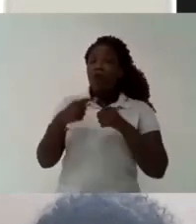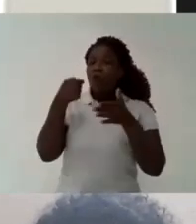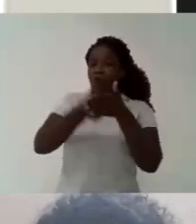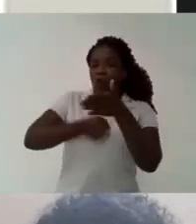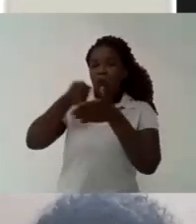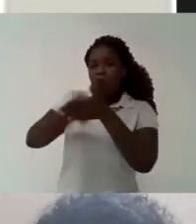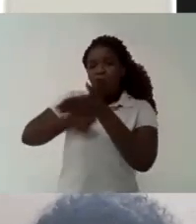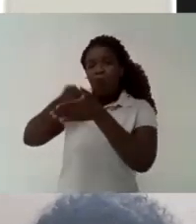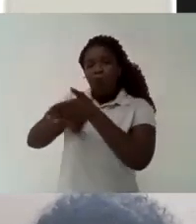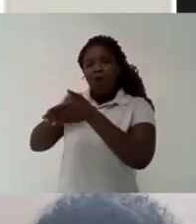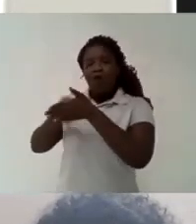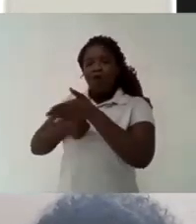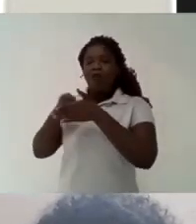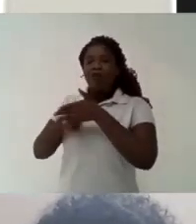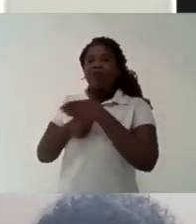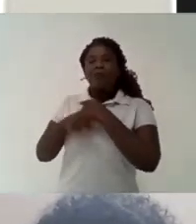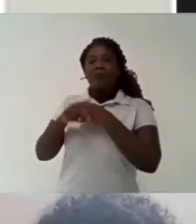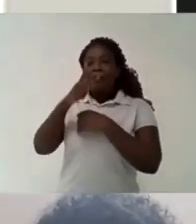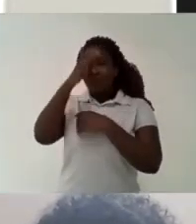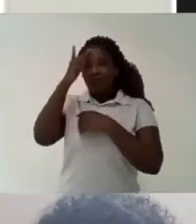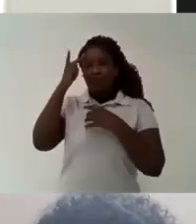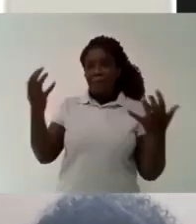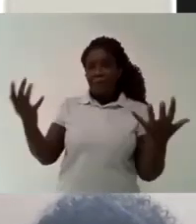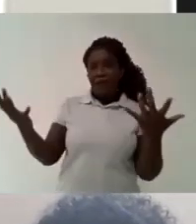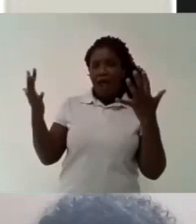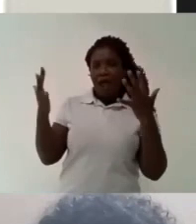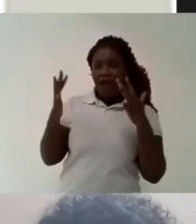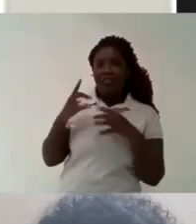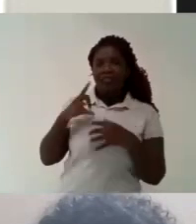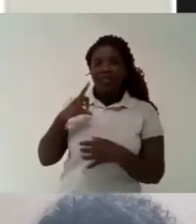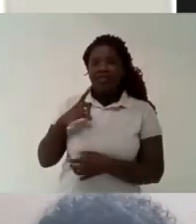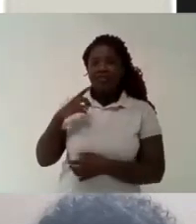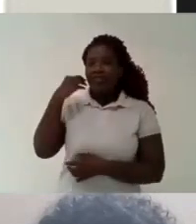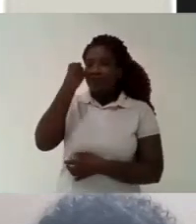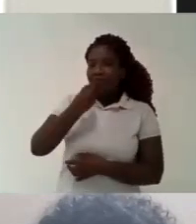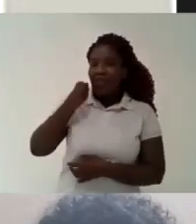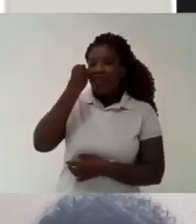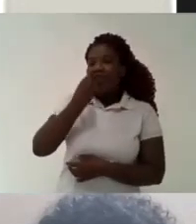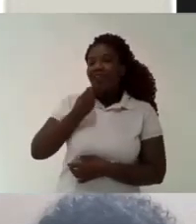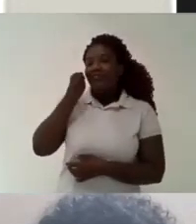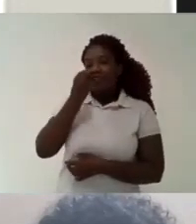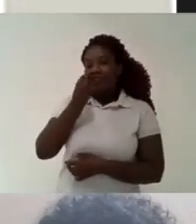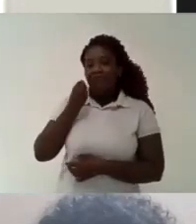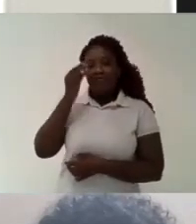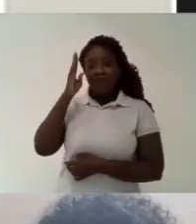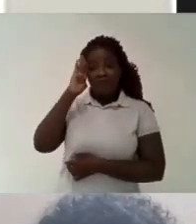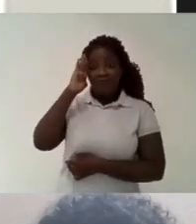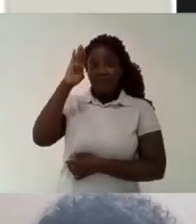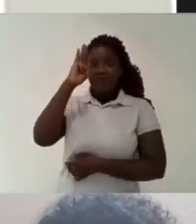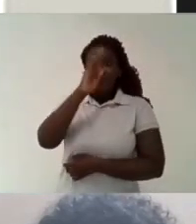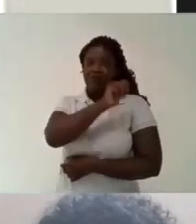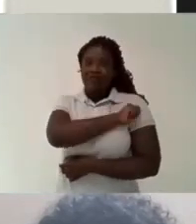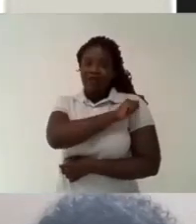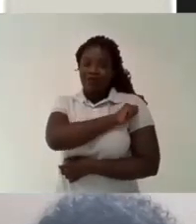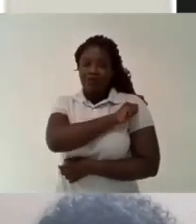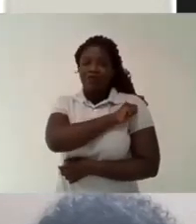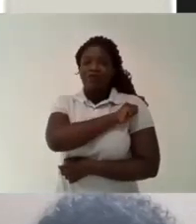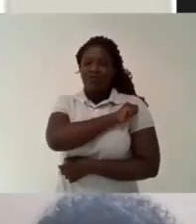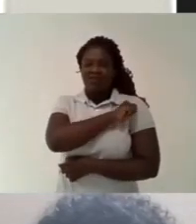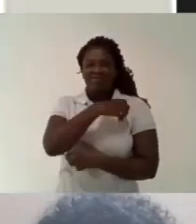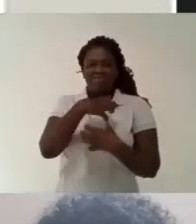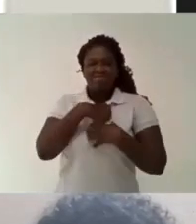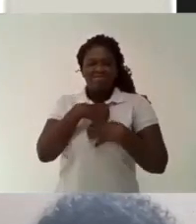articulates the student representation entities